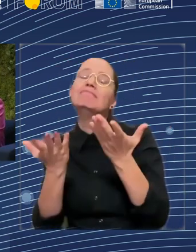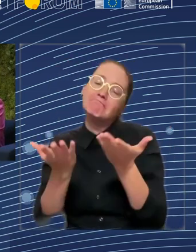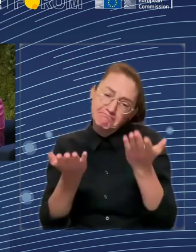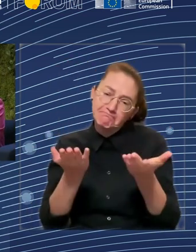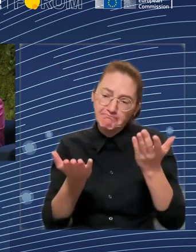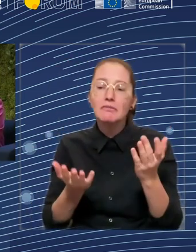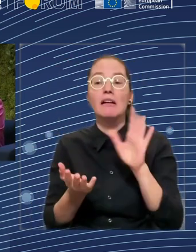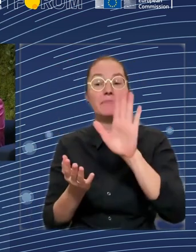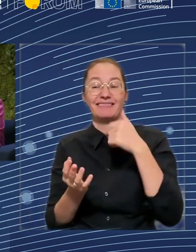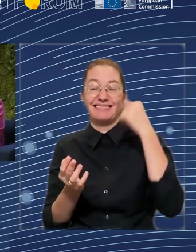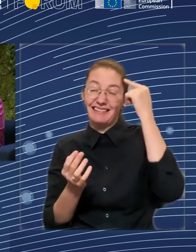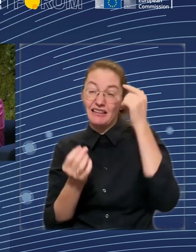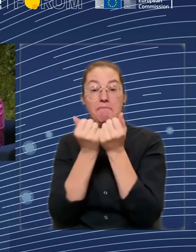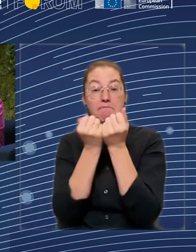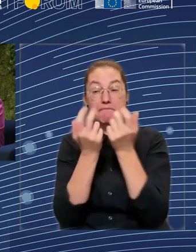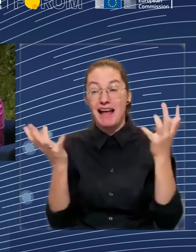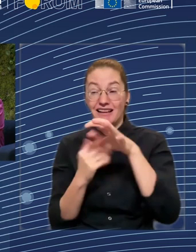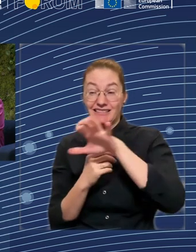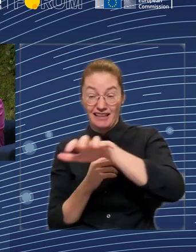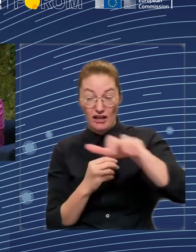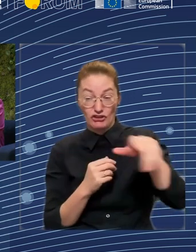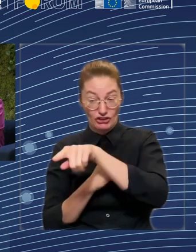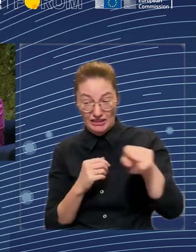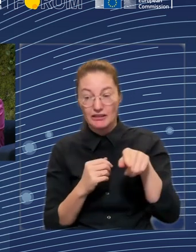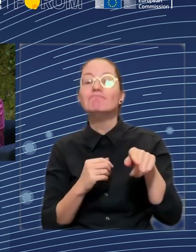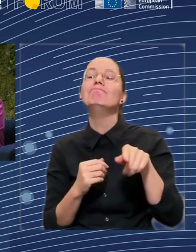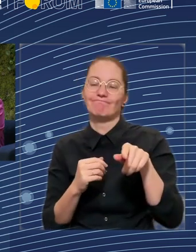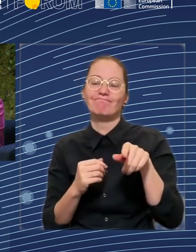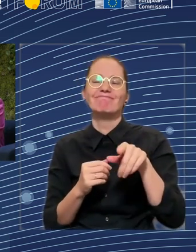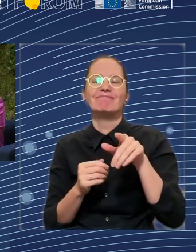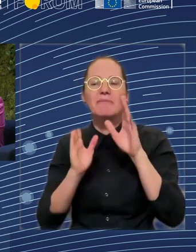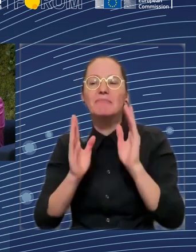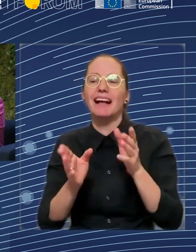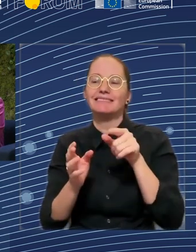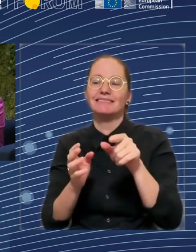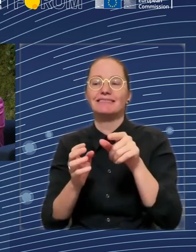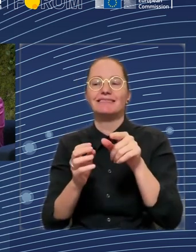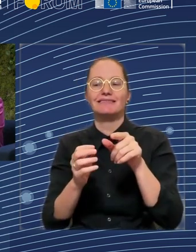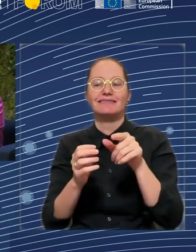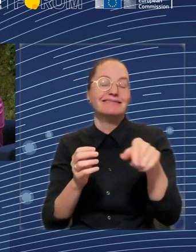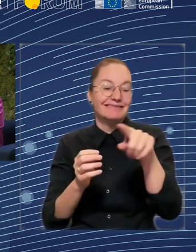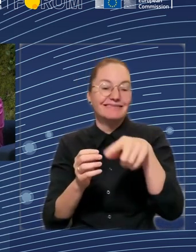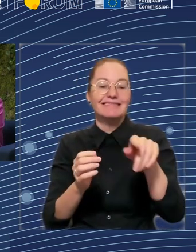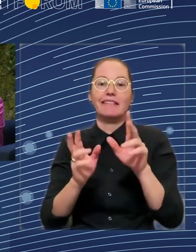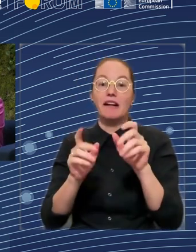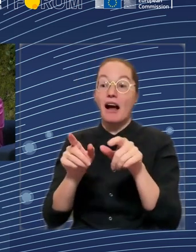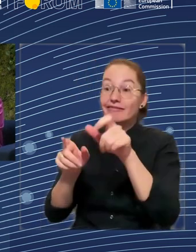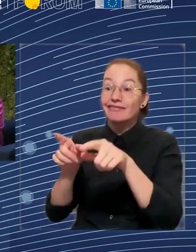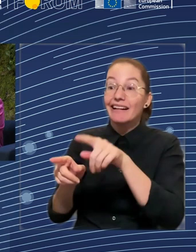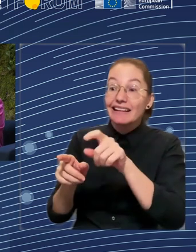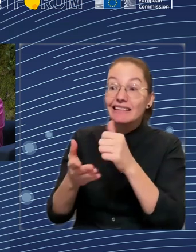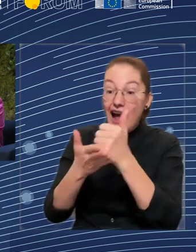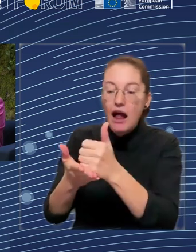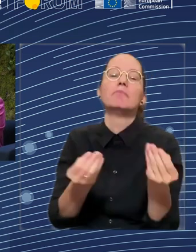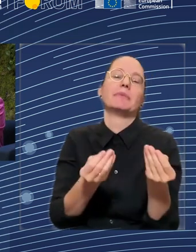income, to be fair, because I think that we have to remain competitive. We have to care for the